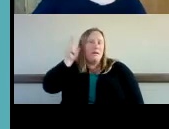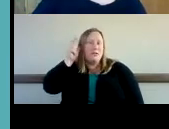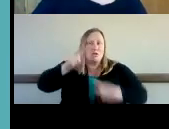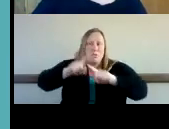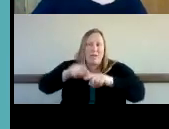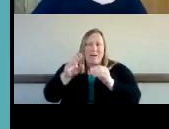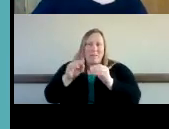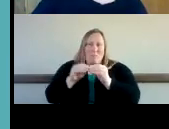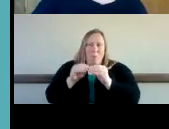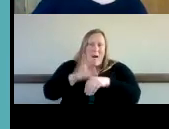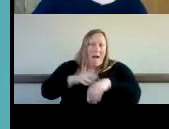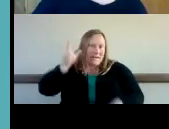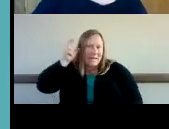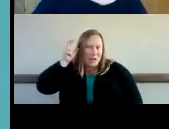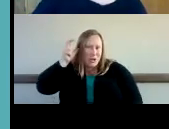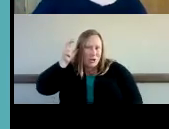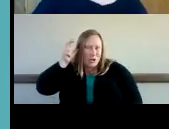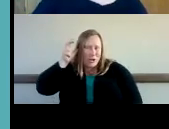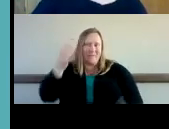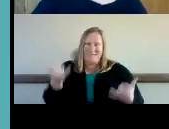she presents very differently now